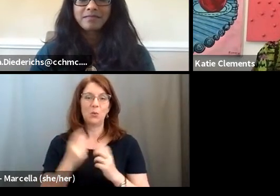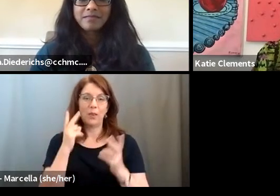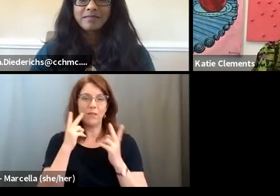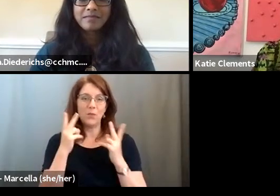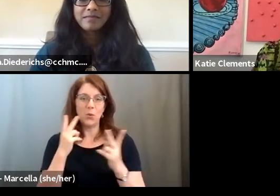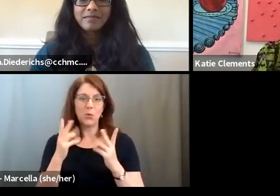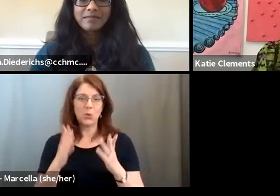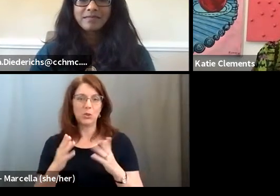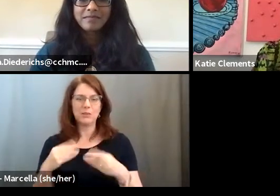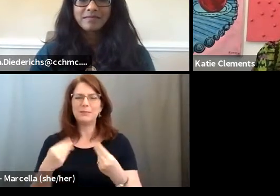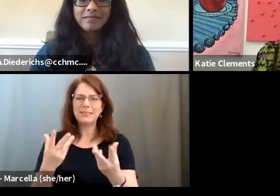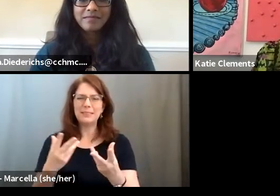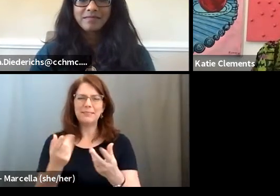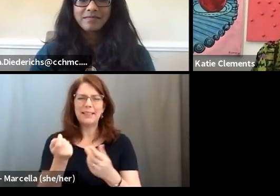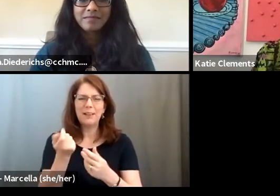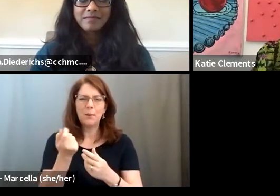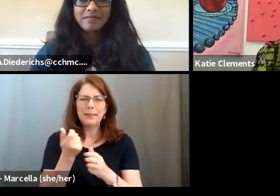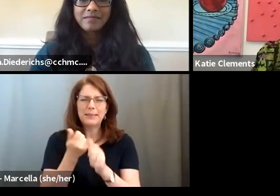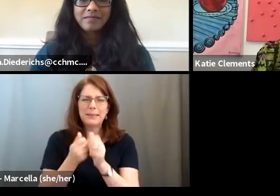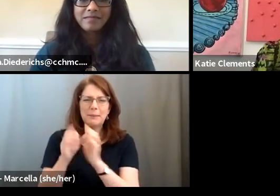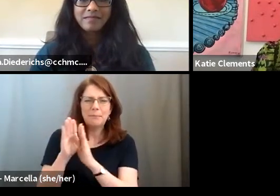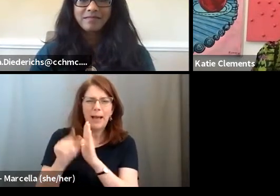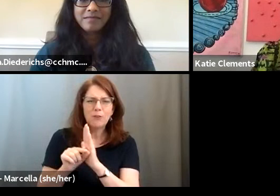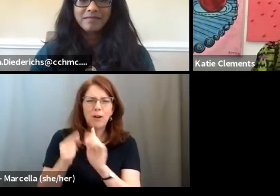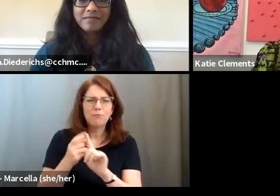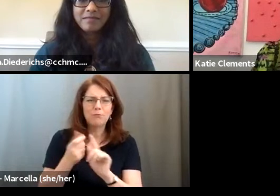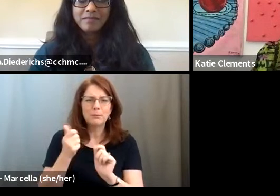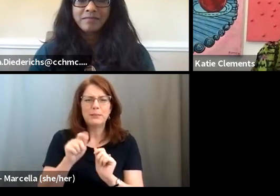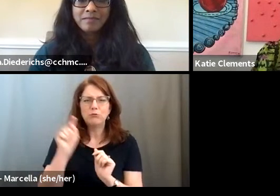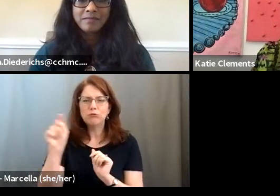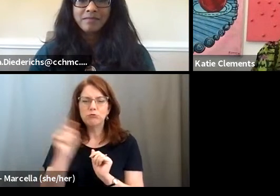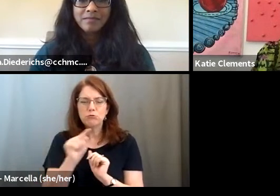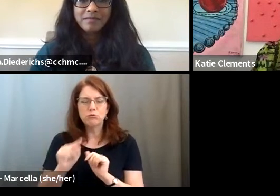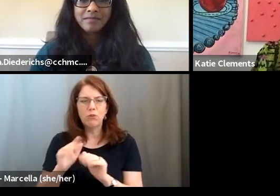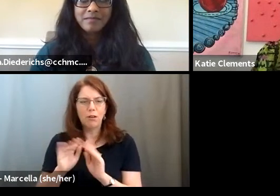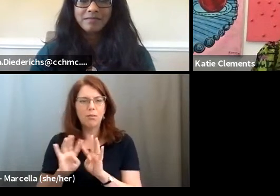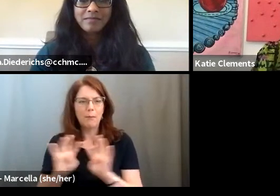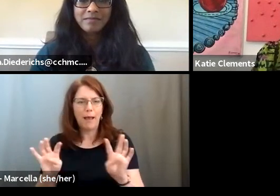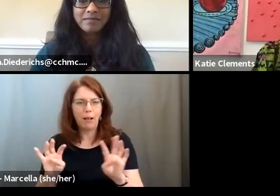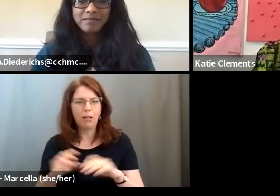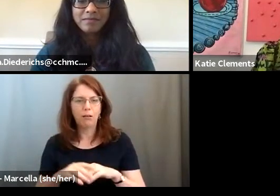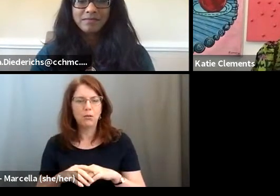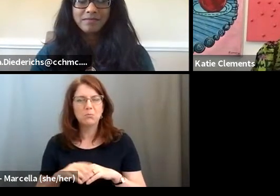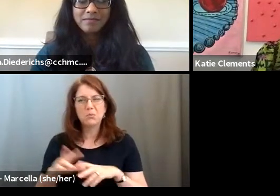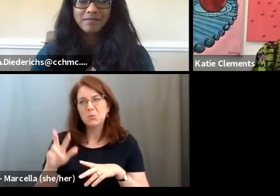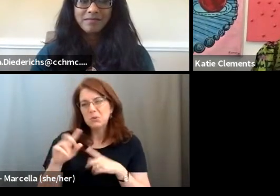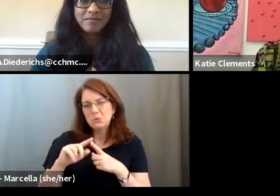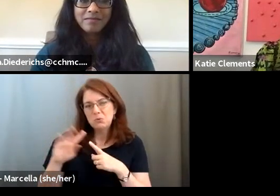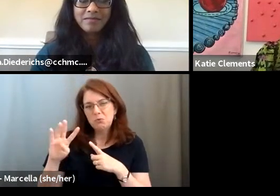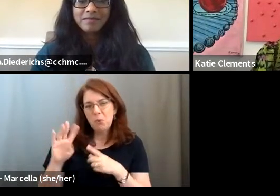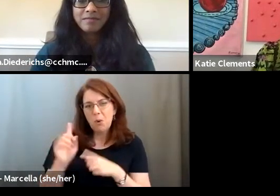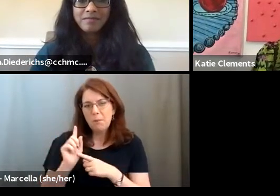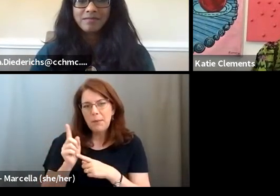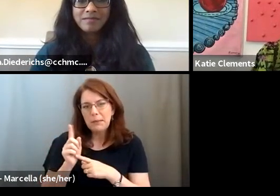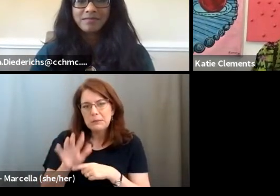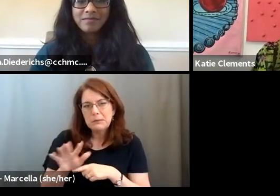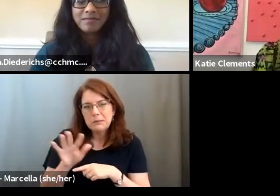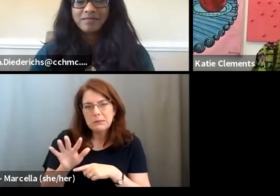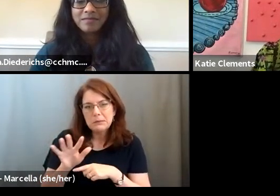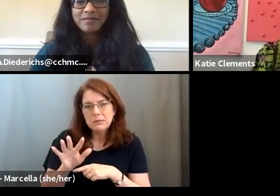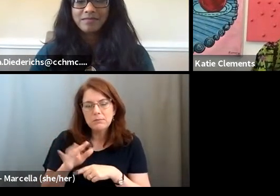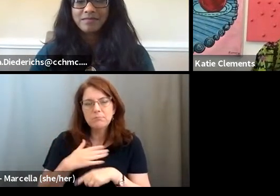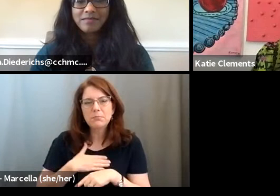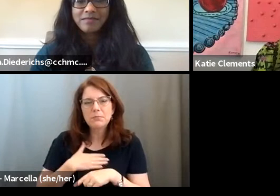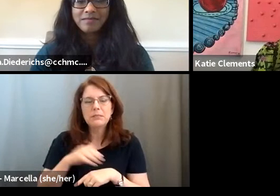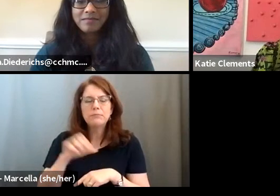getting a little background from each of you on the panel. So in three, four minutes ish, give us a quick